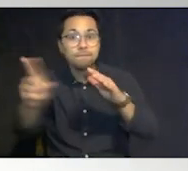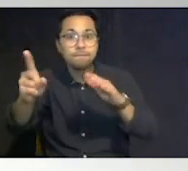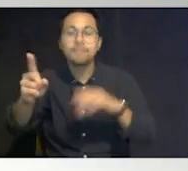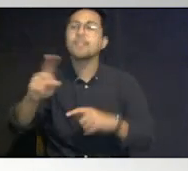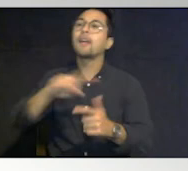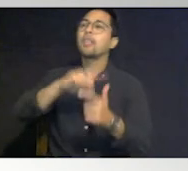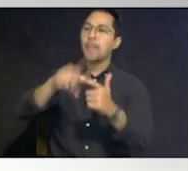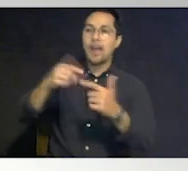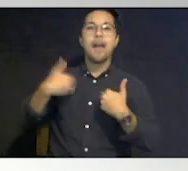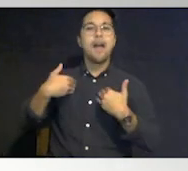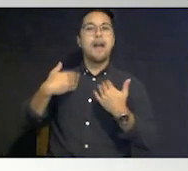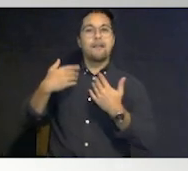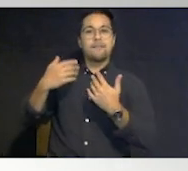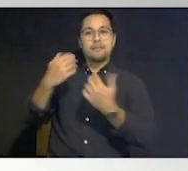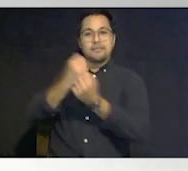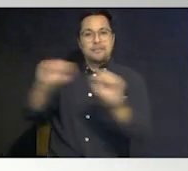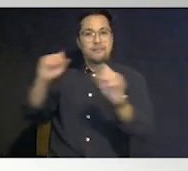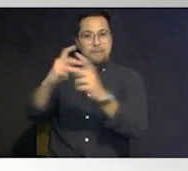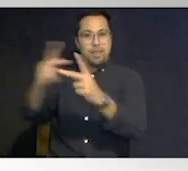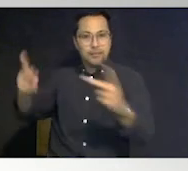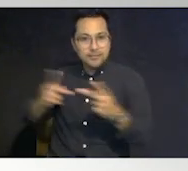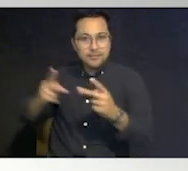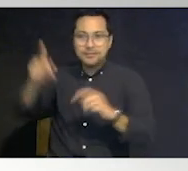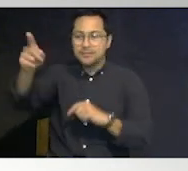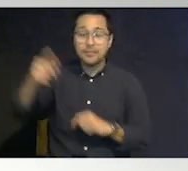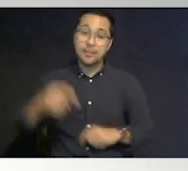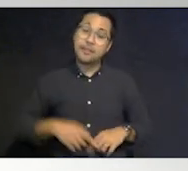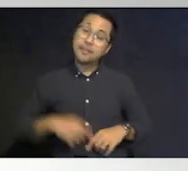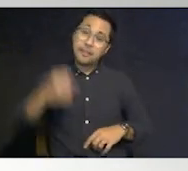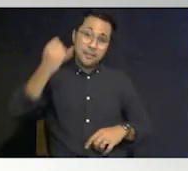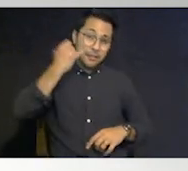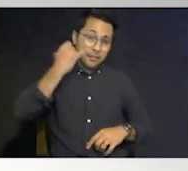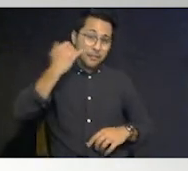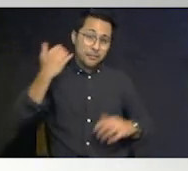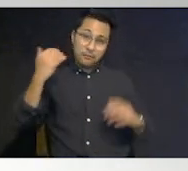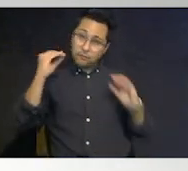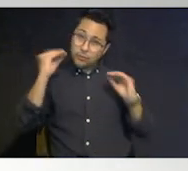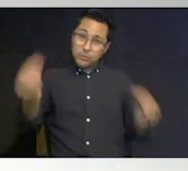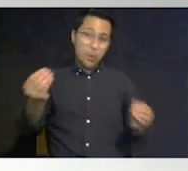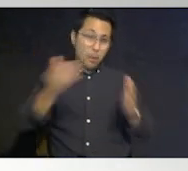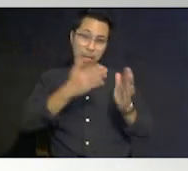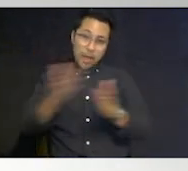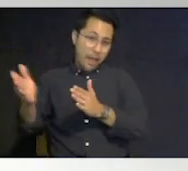once you get there having no plan is is the most dangerous of all